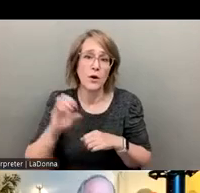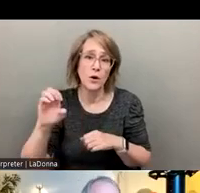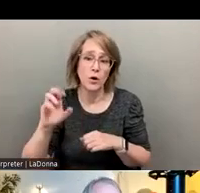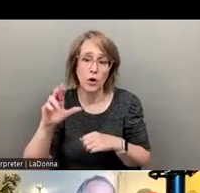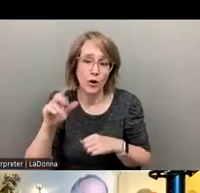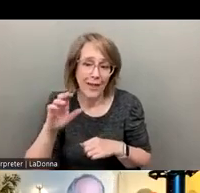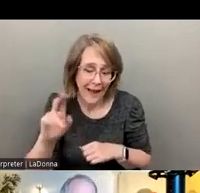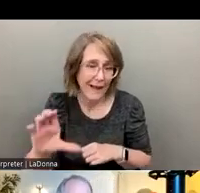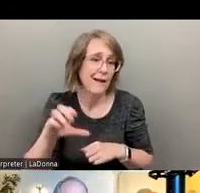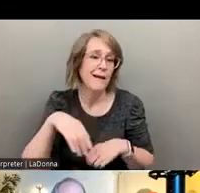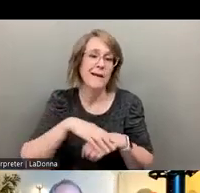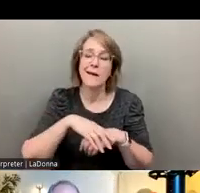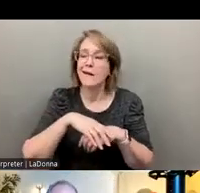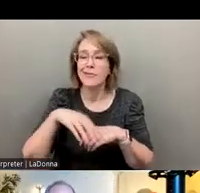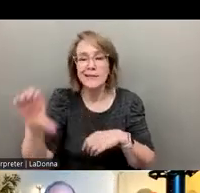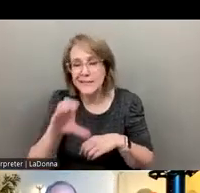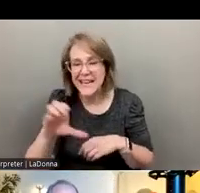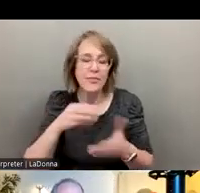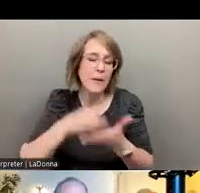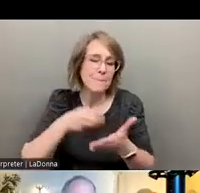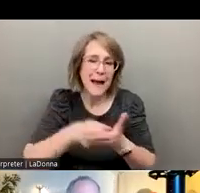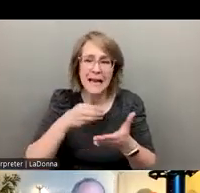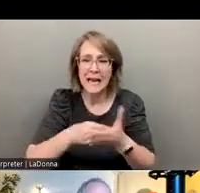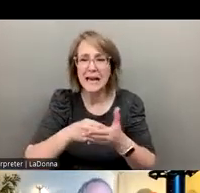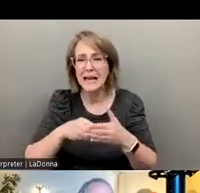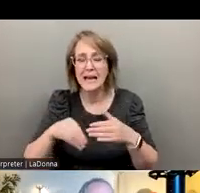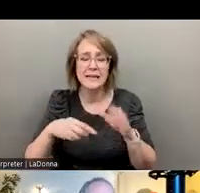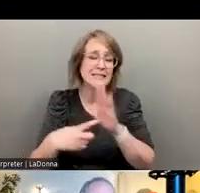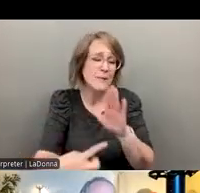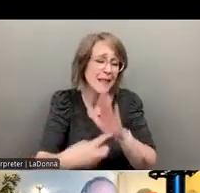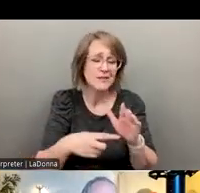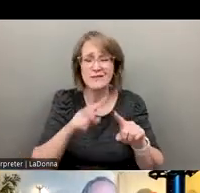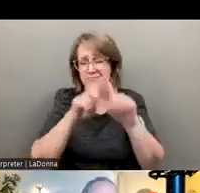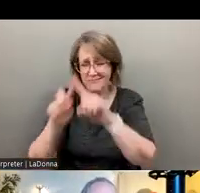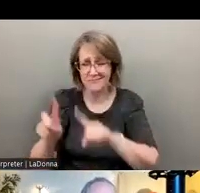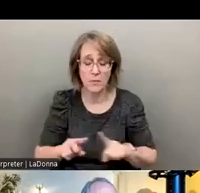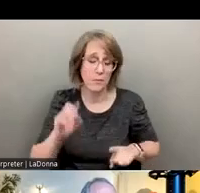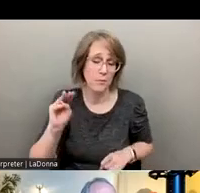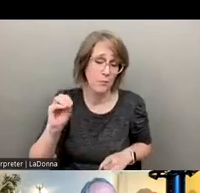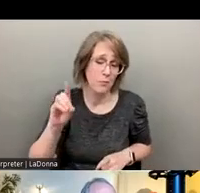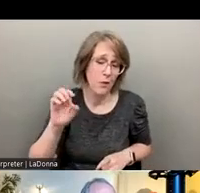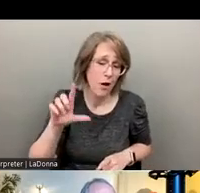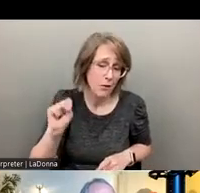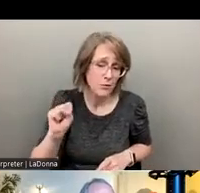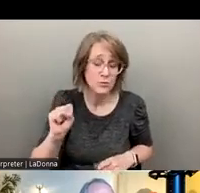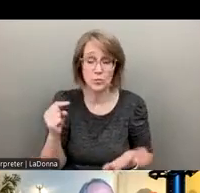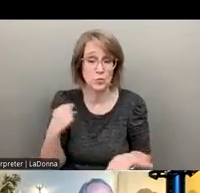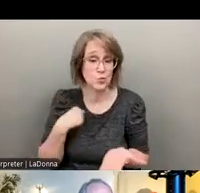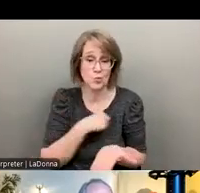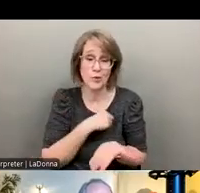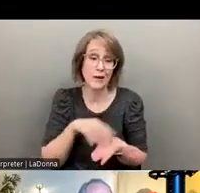and the Monte Carlo simulations and all of those models, absolutely. And what we learned is it, it, it actually